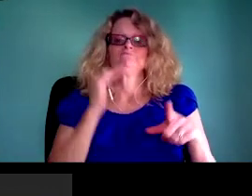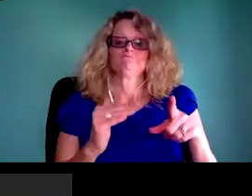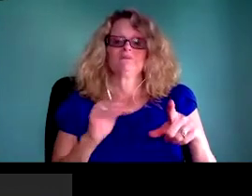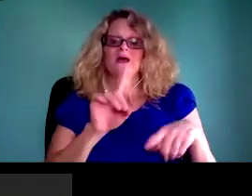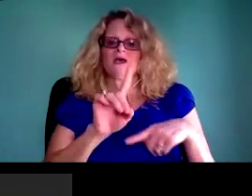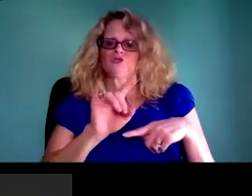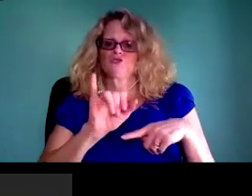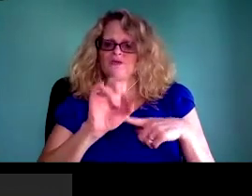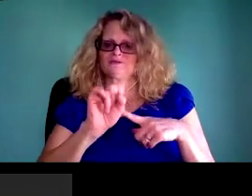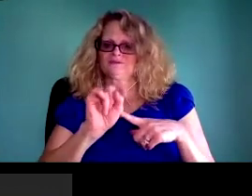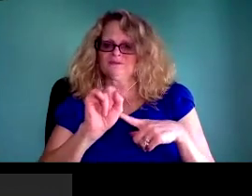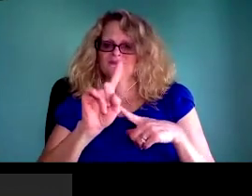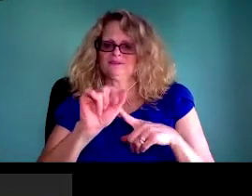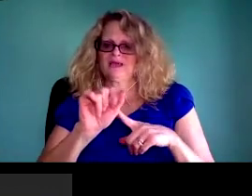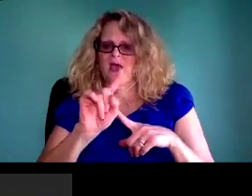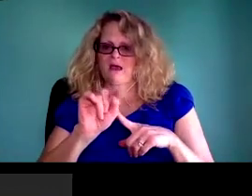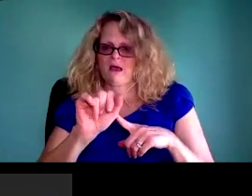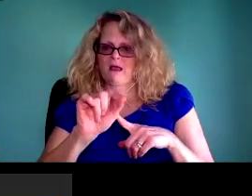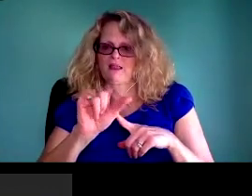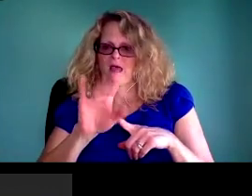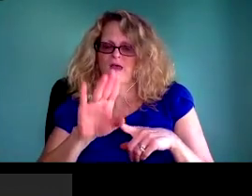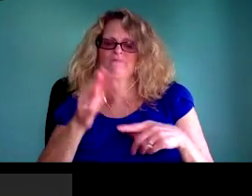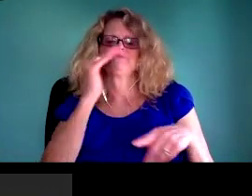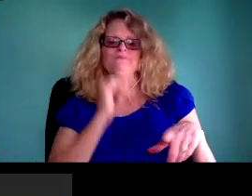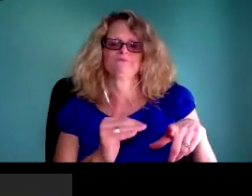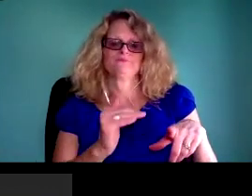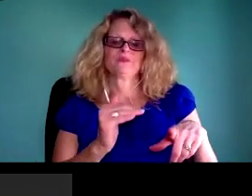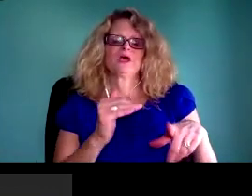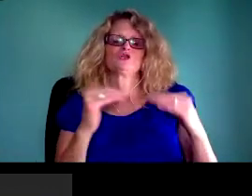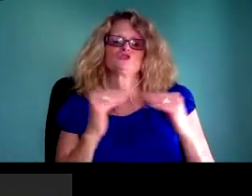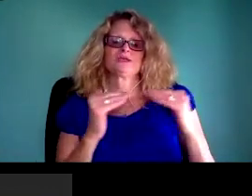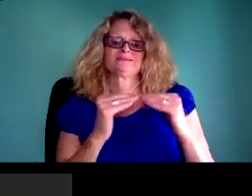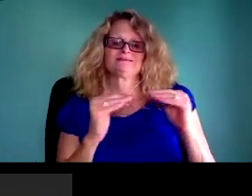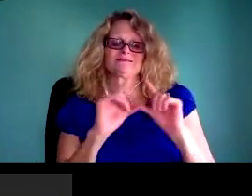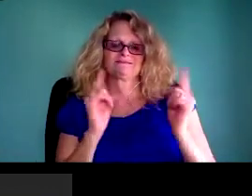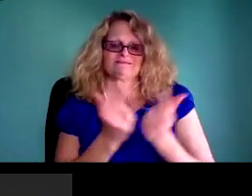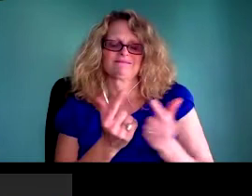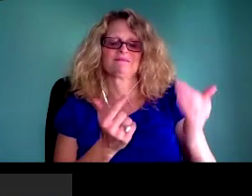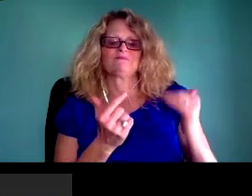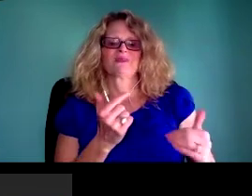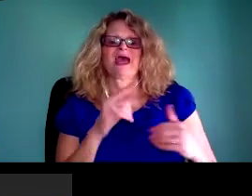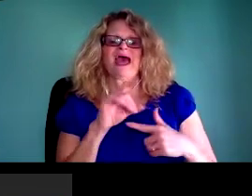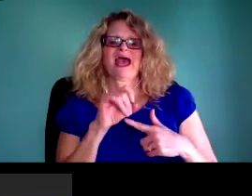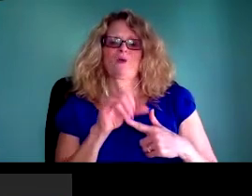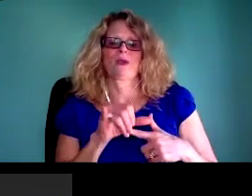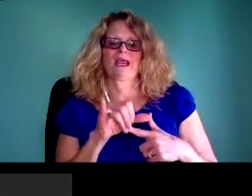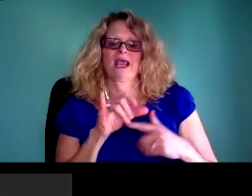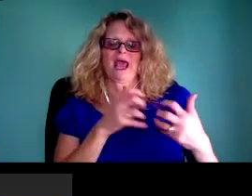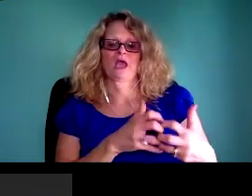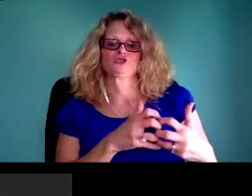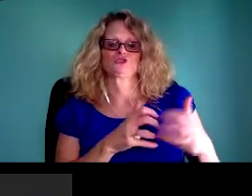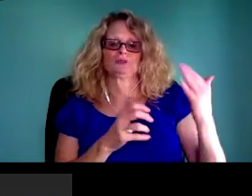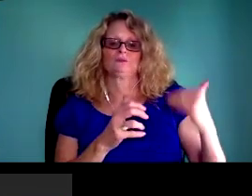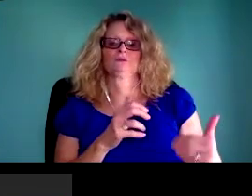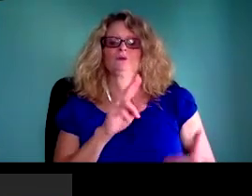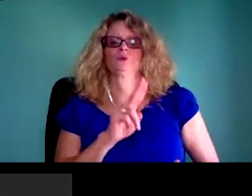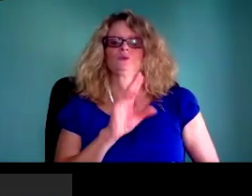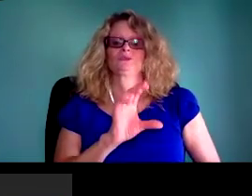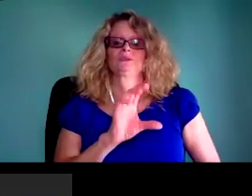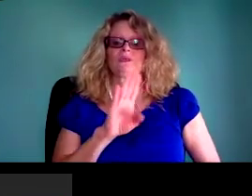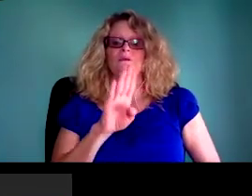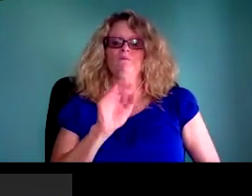it's incredibly important. And in the case of Terrence Kiel's work,